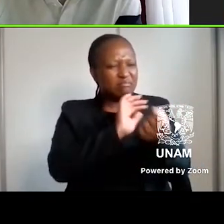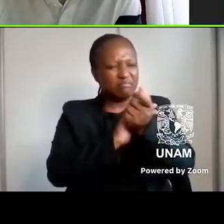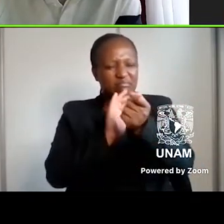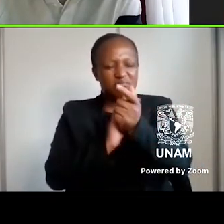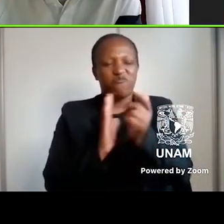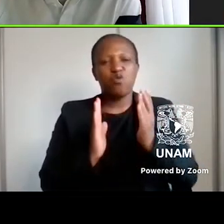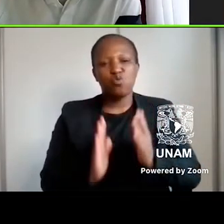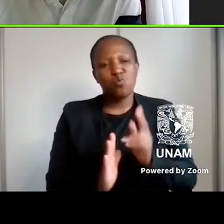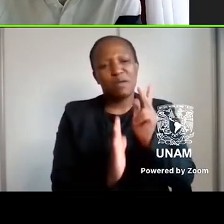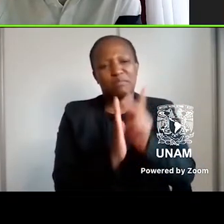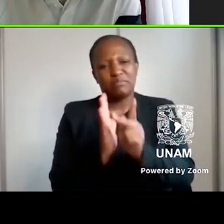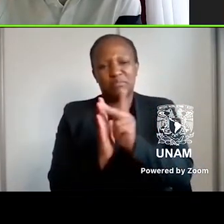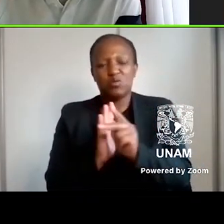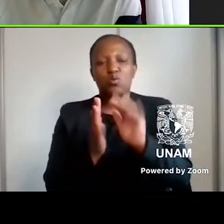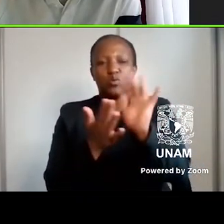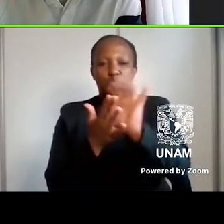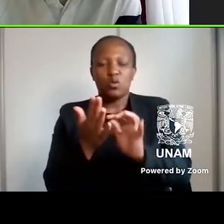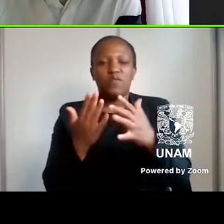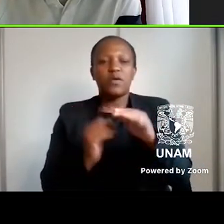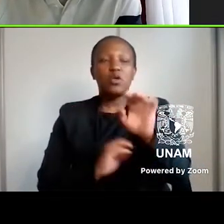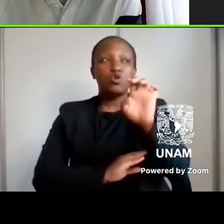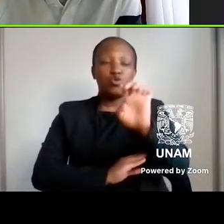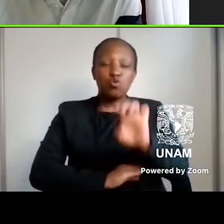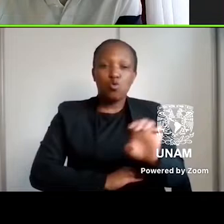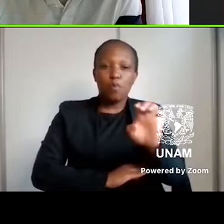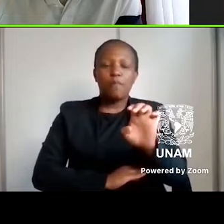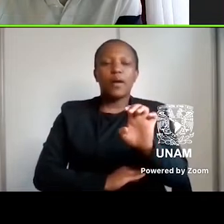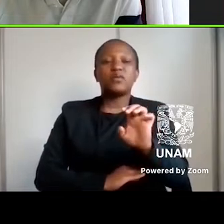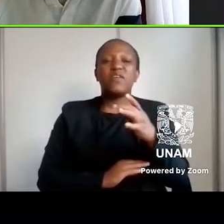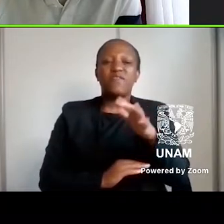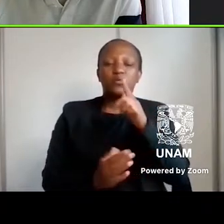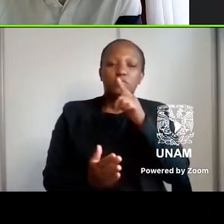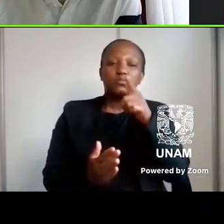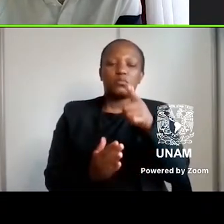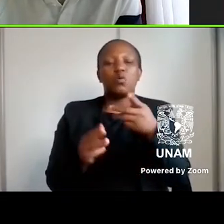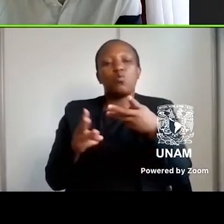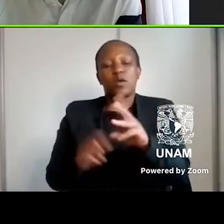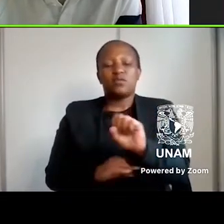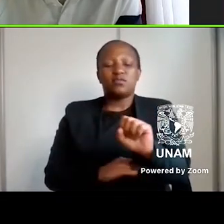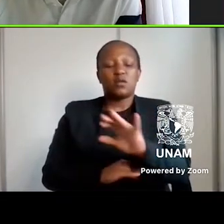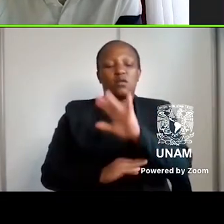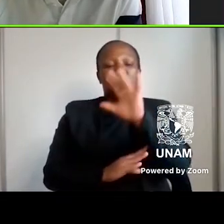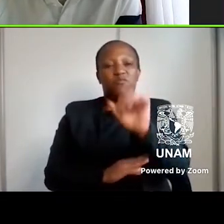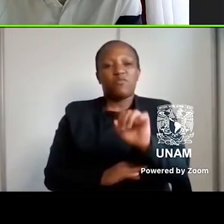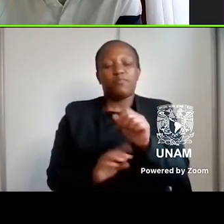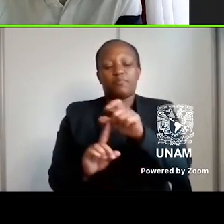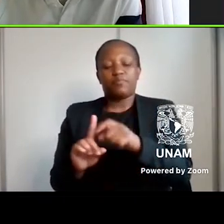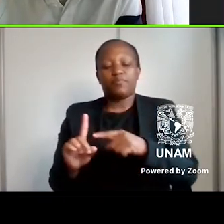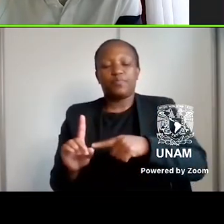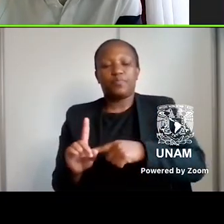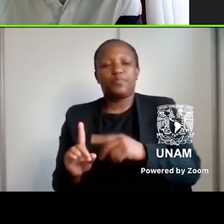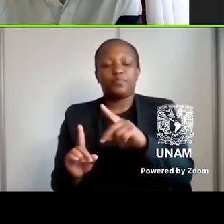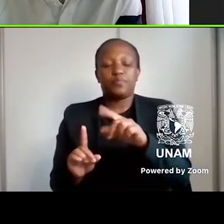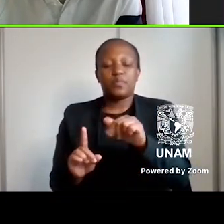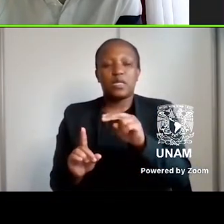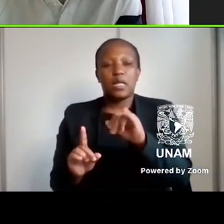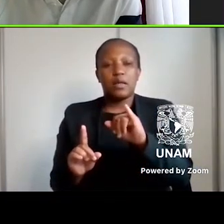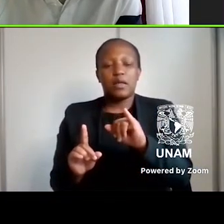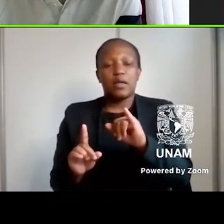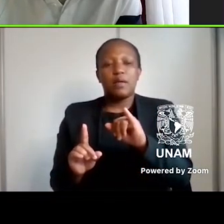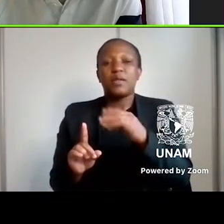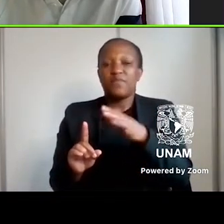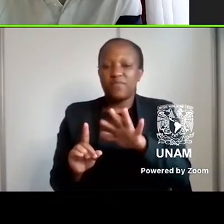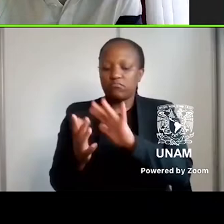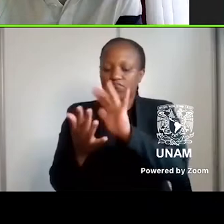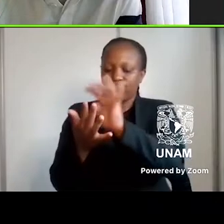1930s Europe told from South Africa. Like Lamini's texts, Kurgan's is a work of narrative non-fiction. The author